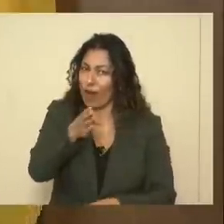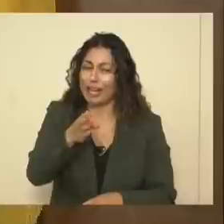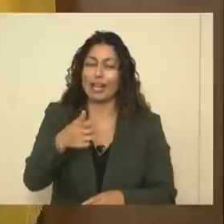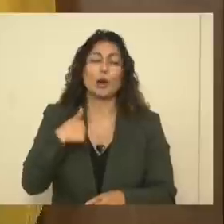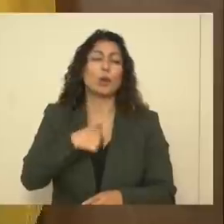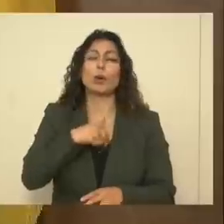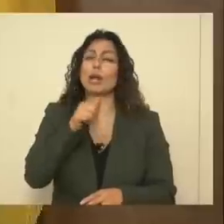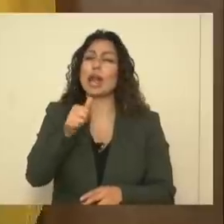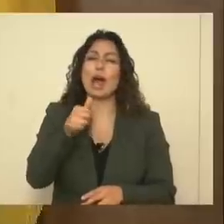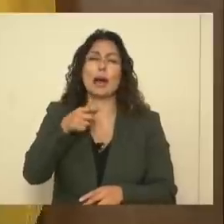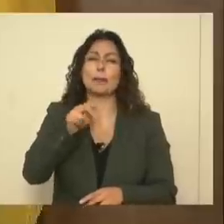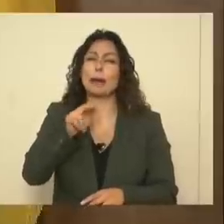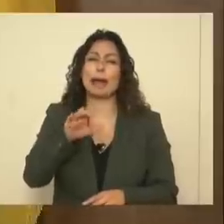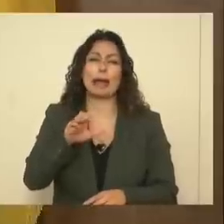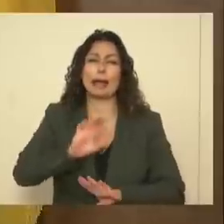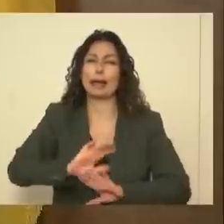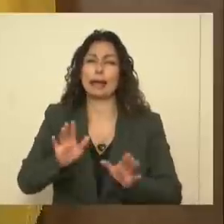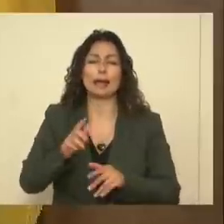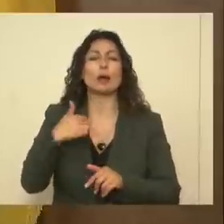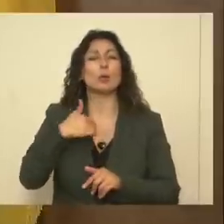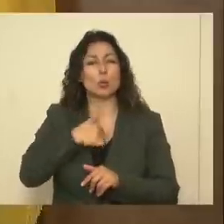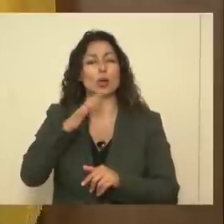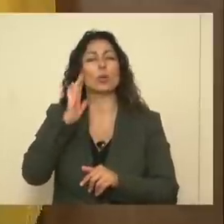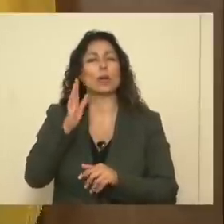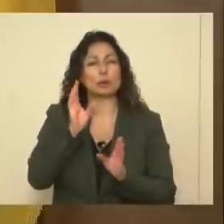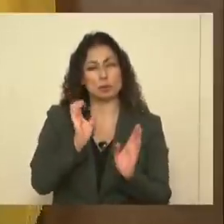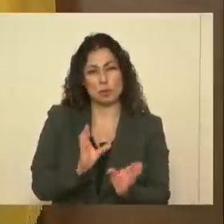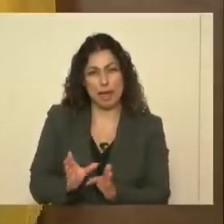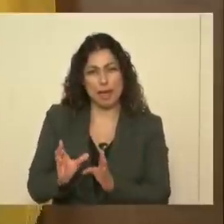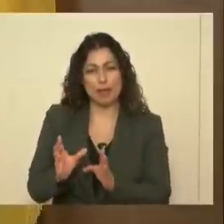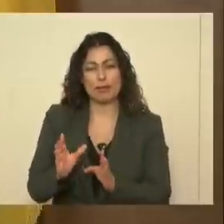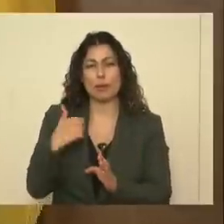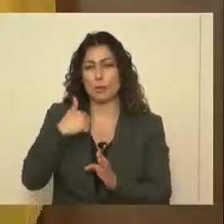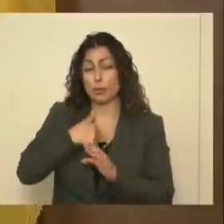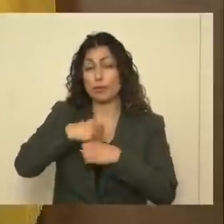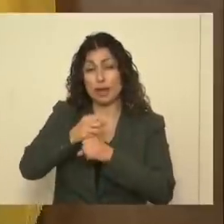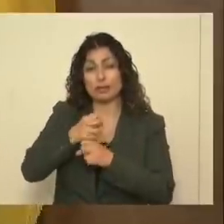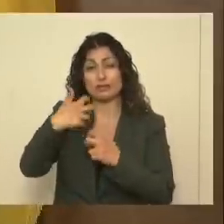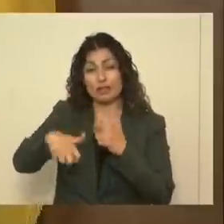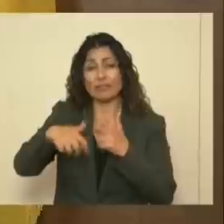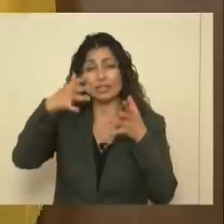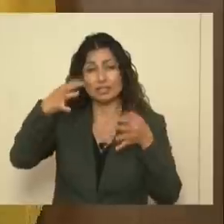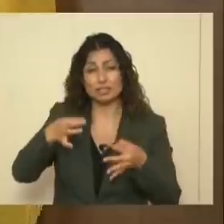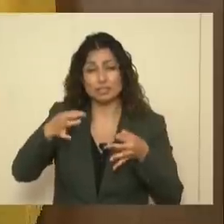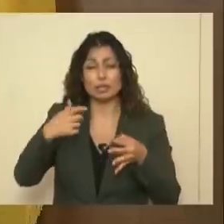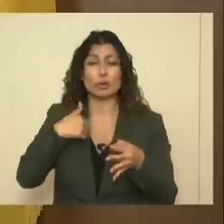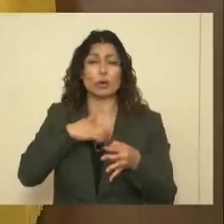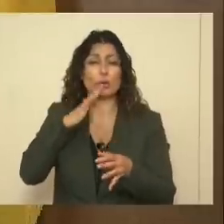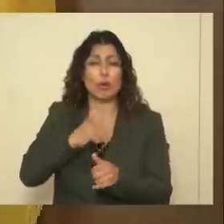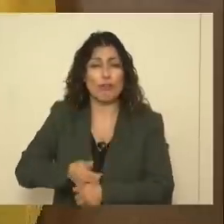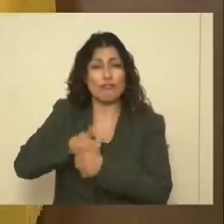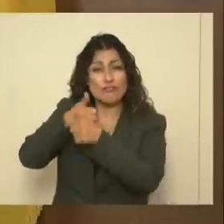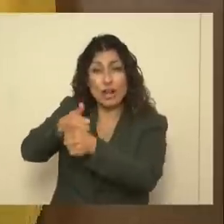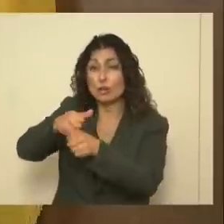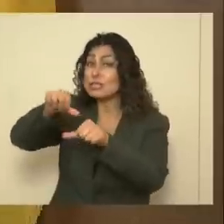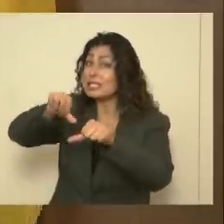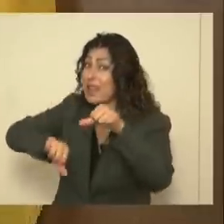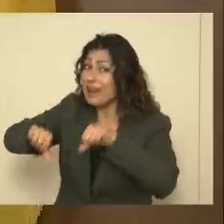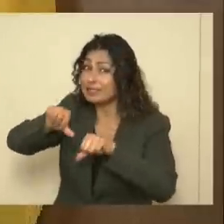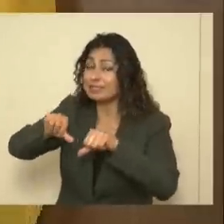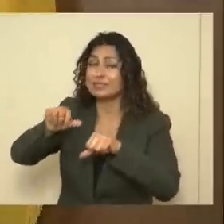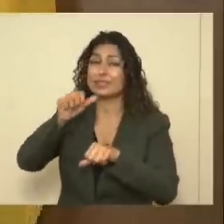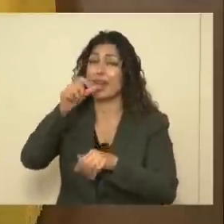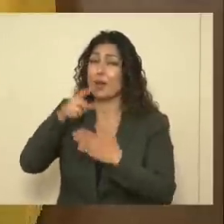we will not panic. We will be prepared. We will make the hard decisions. We will follow the science. It's not